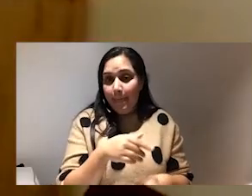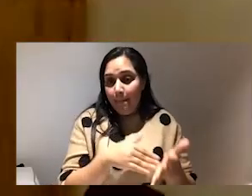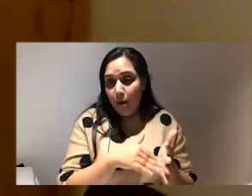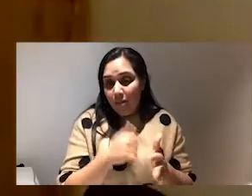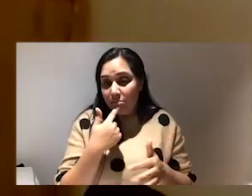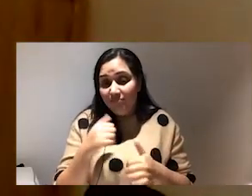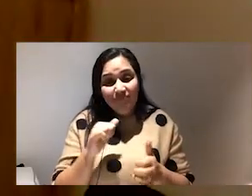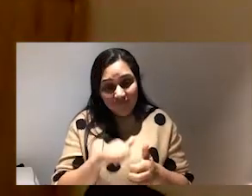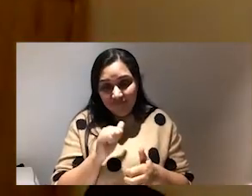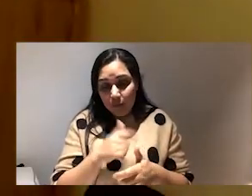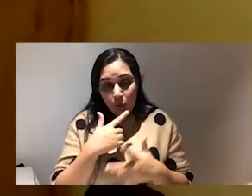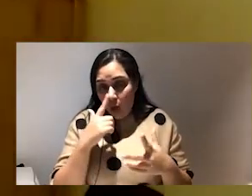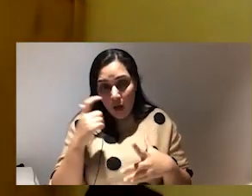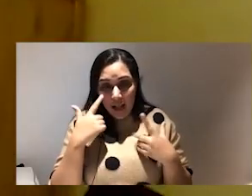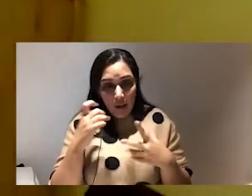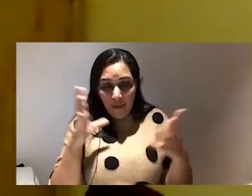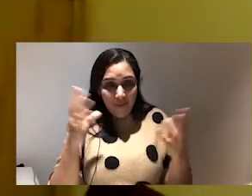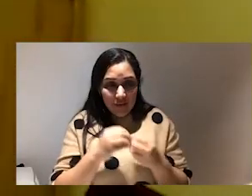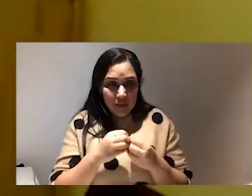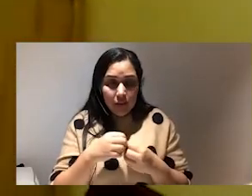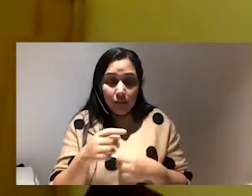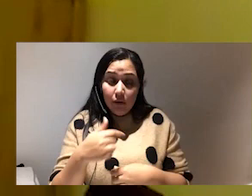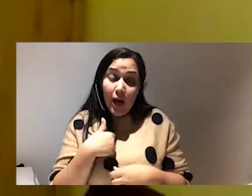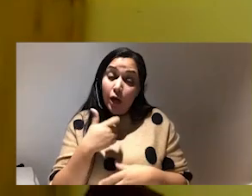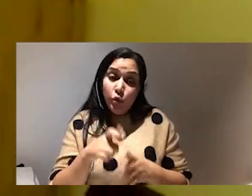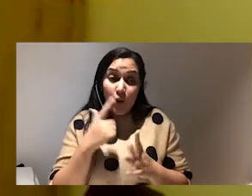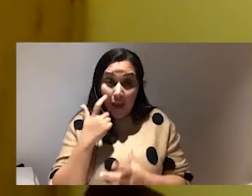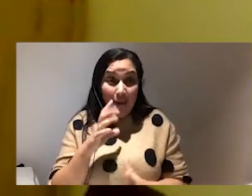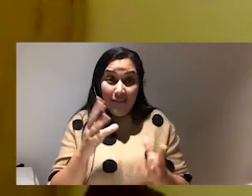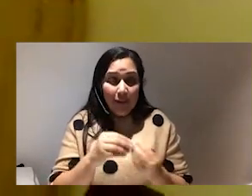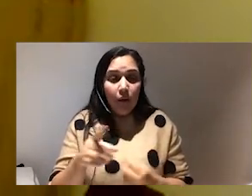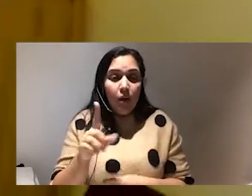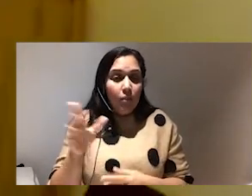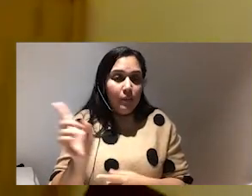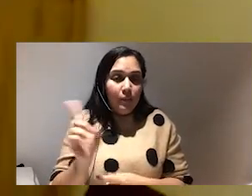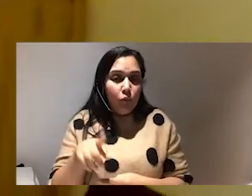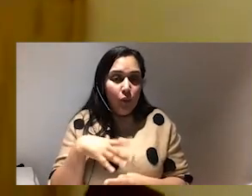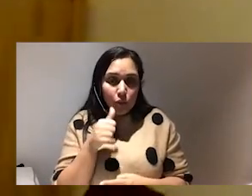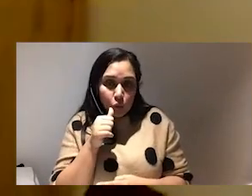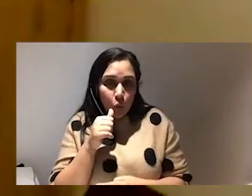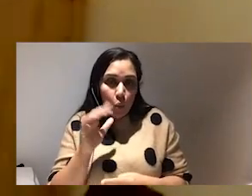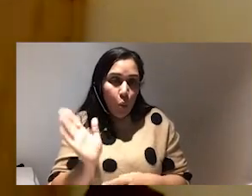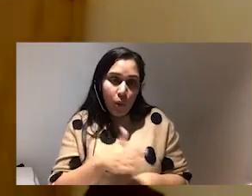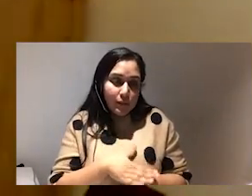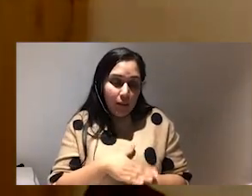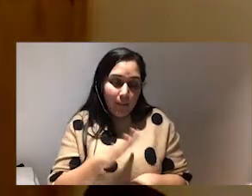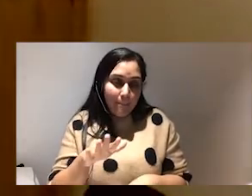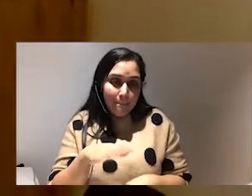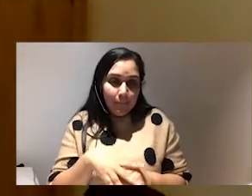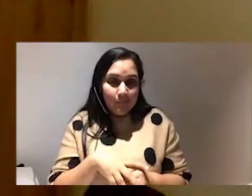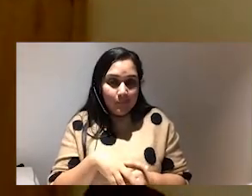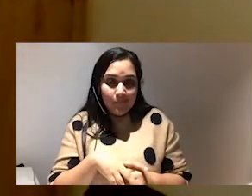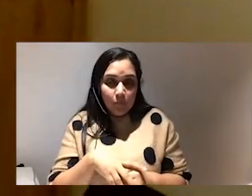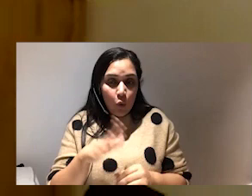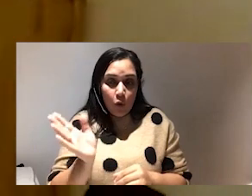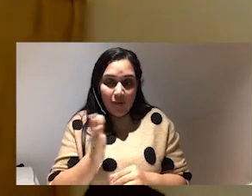important about you know not caring about everything i mean like i do care about everything but like people don't need to know all the time what i'm thinking you know all of that and